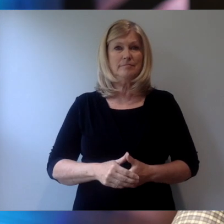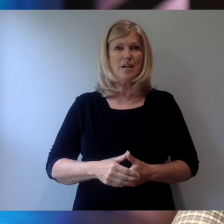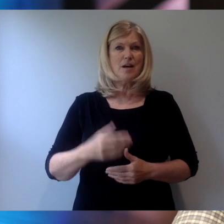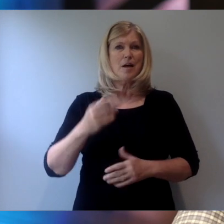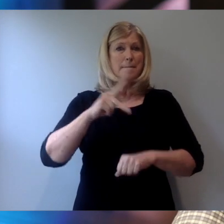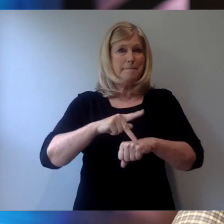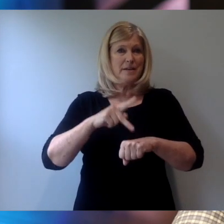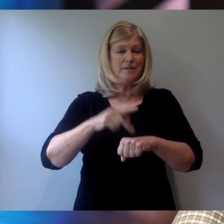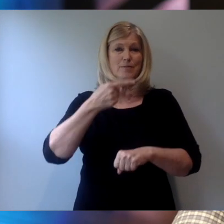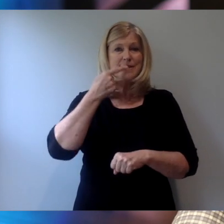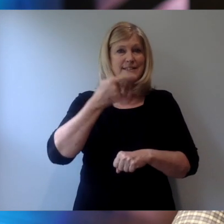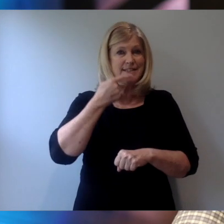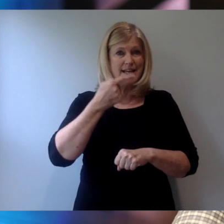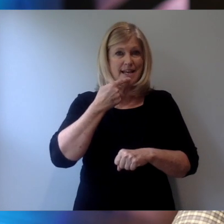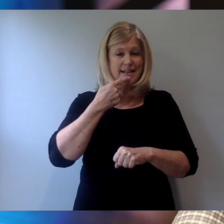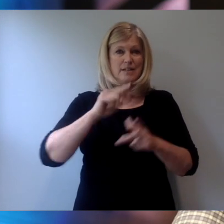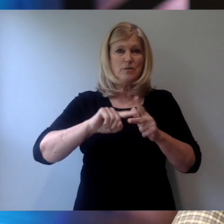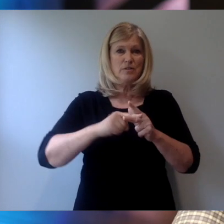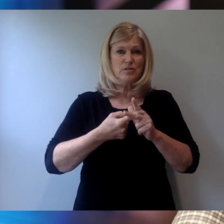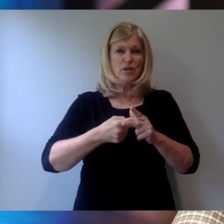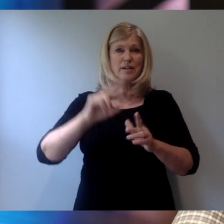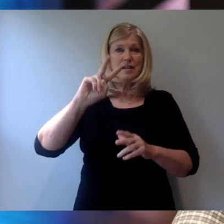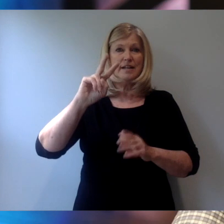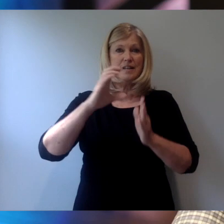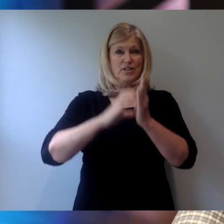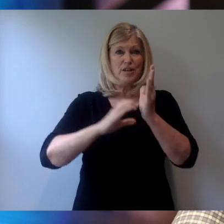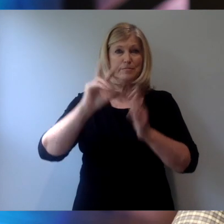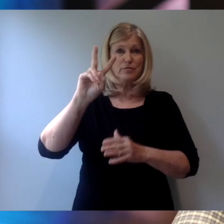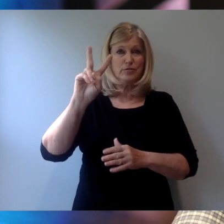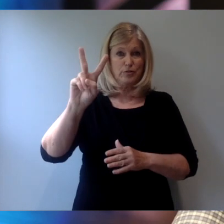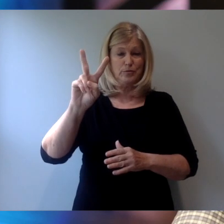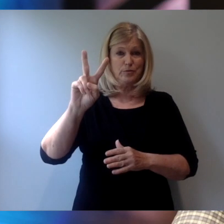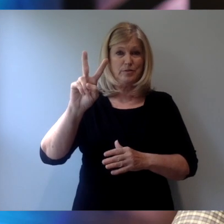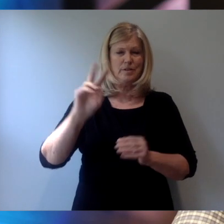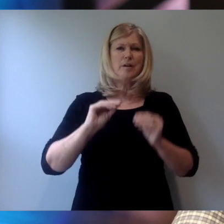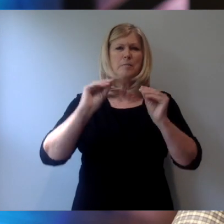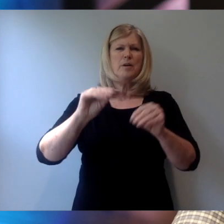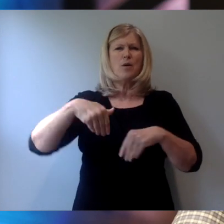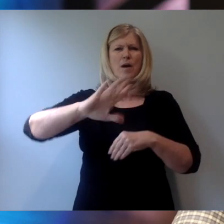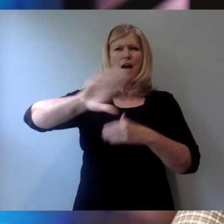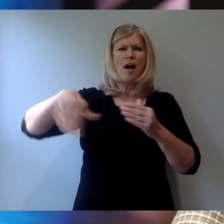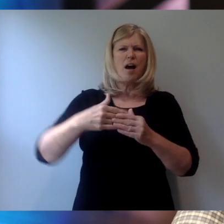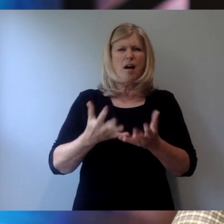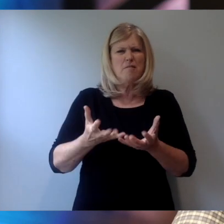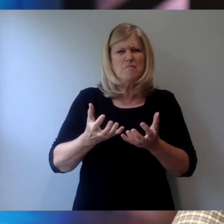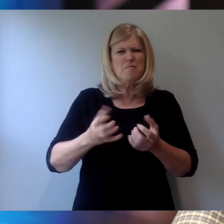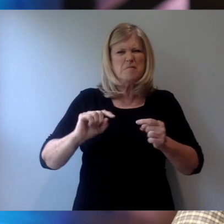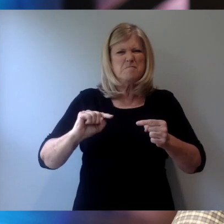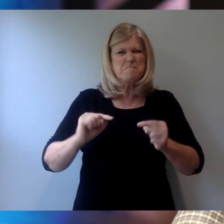as we start what we call the second chapter. So put away all malice and all deceit